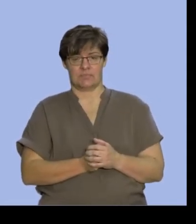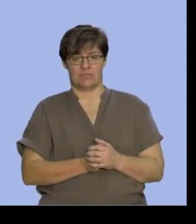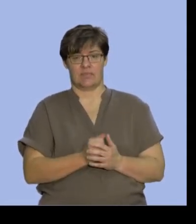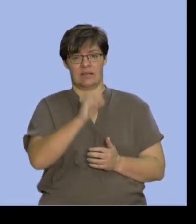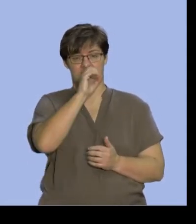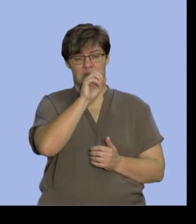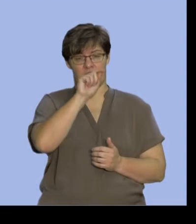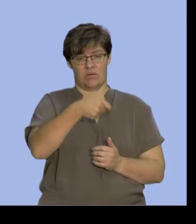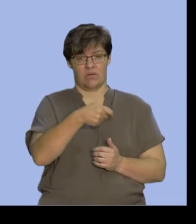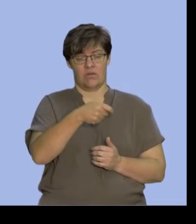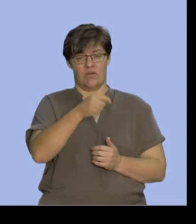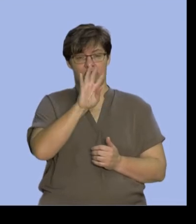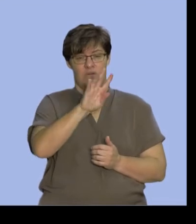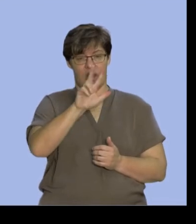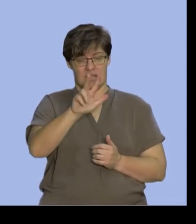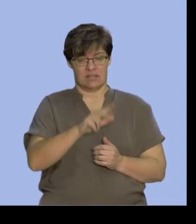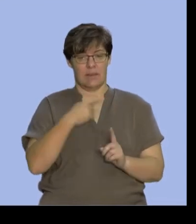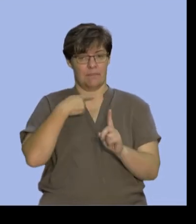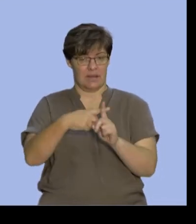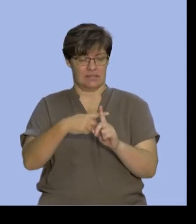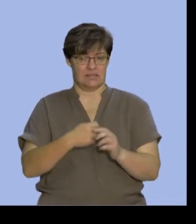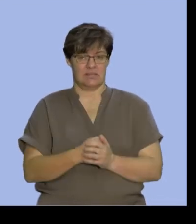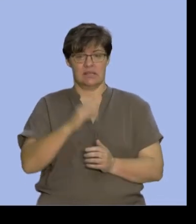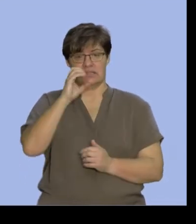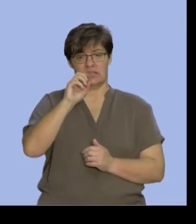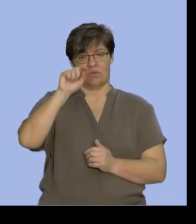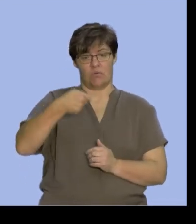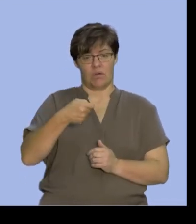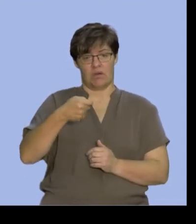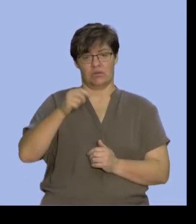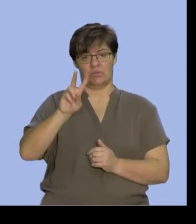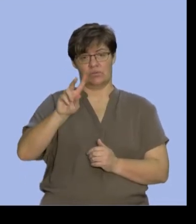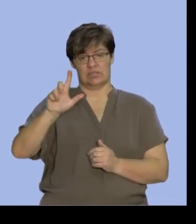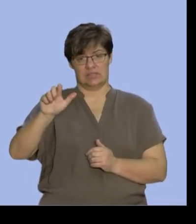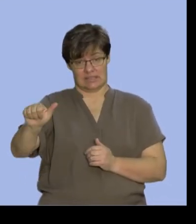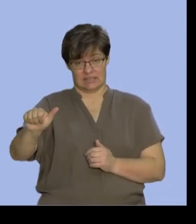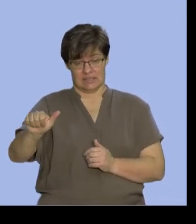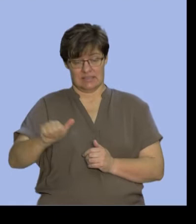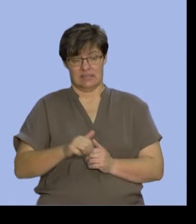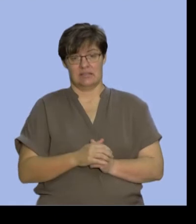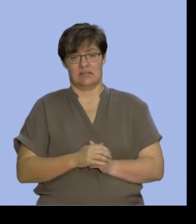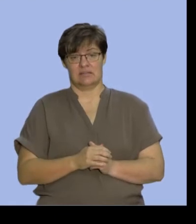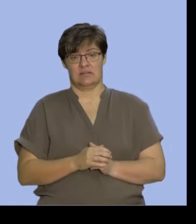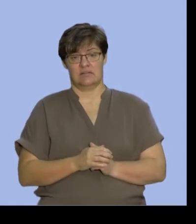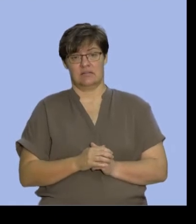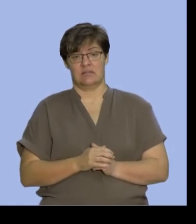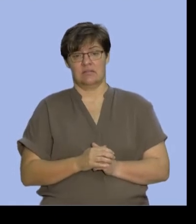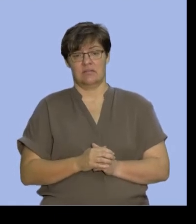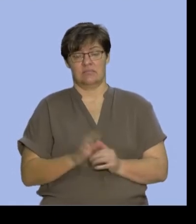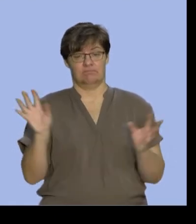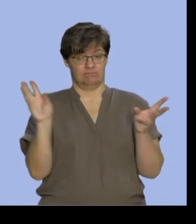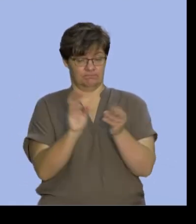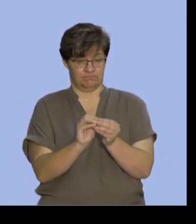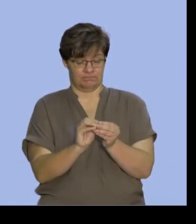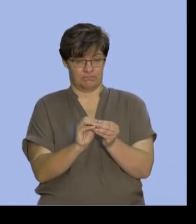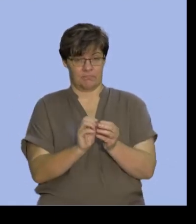.48 plus 0.26. And if we do that, we'll